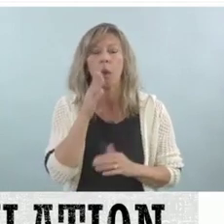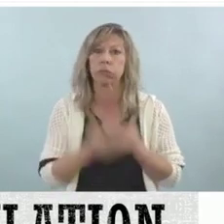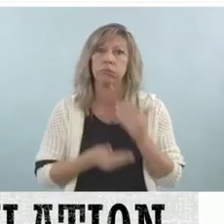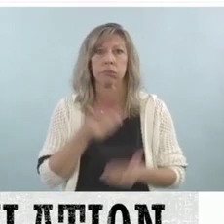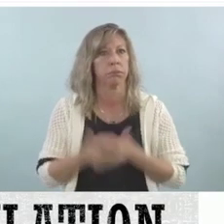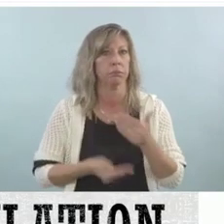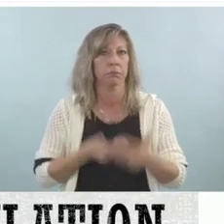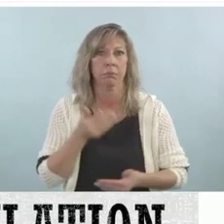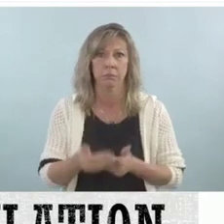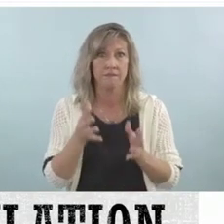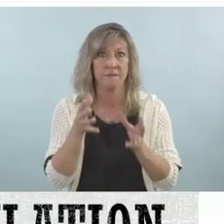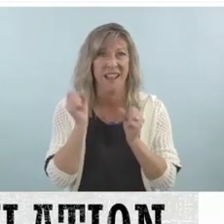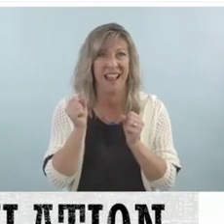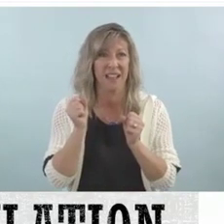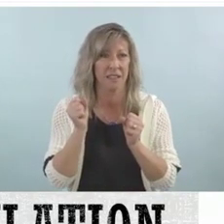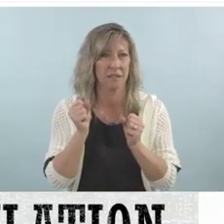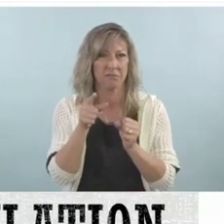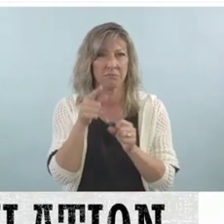pace through the slides.